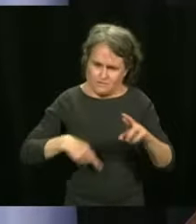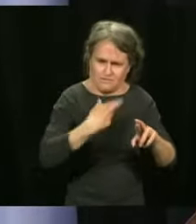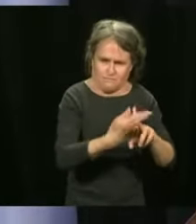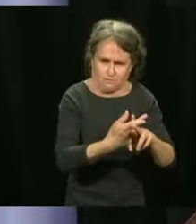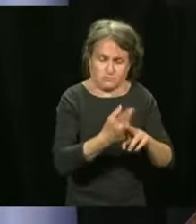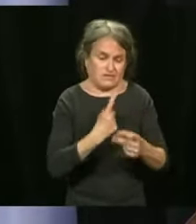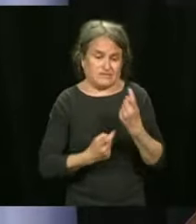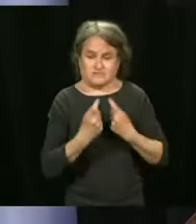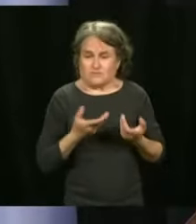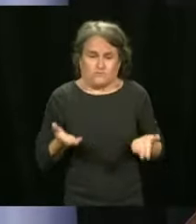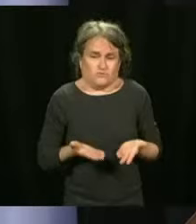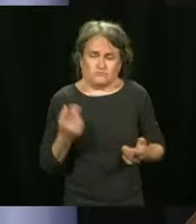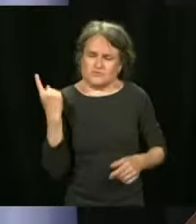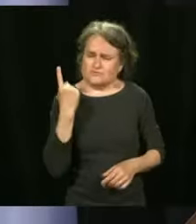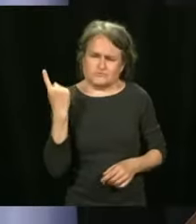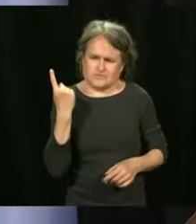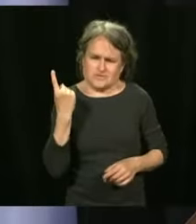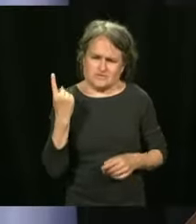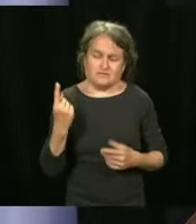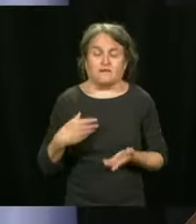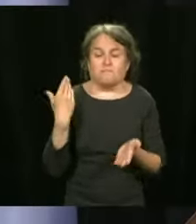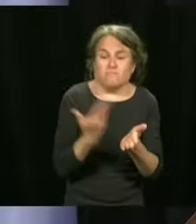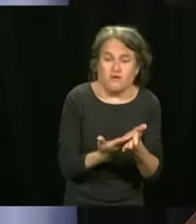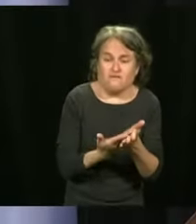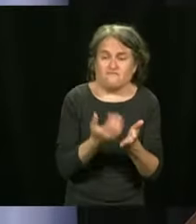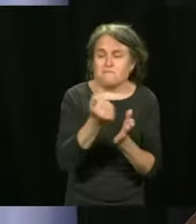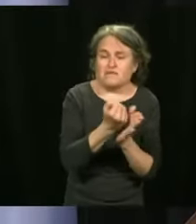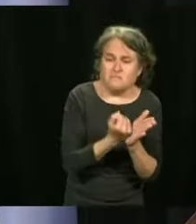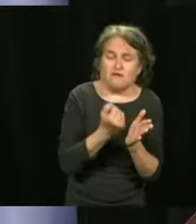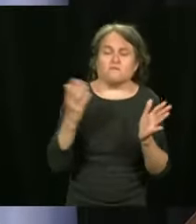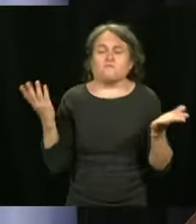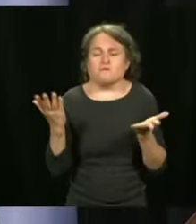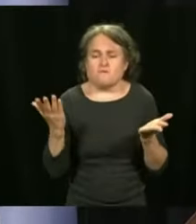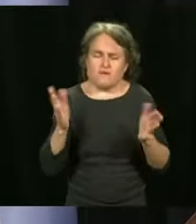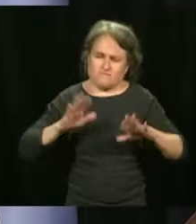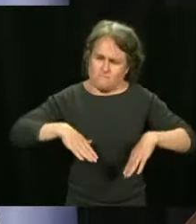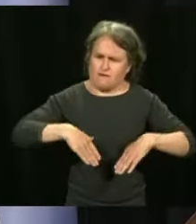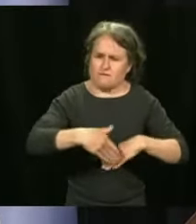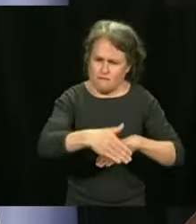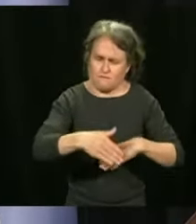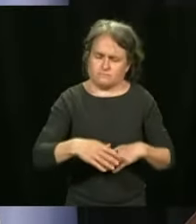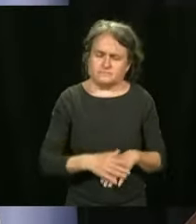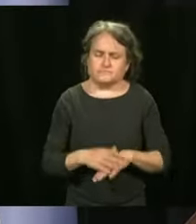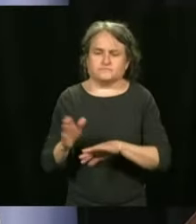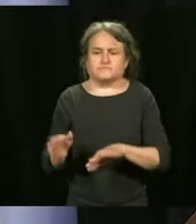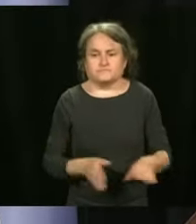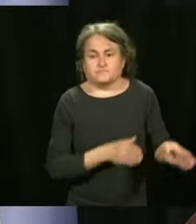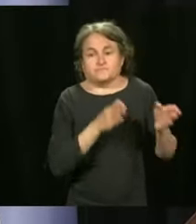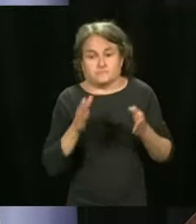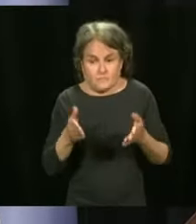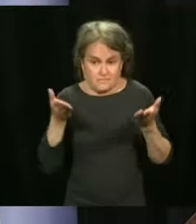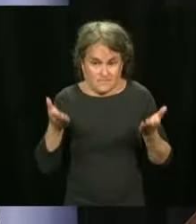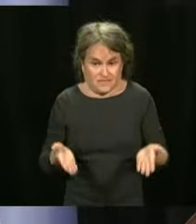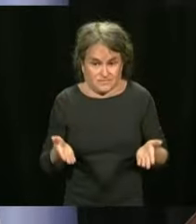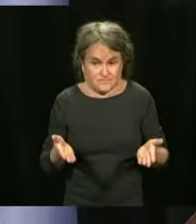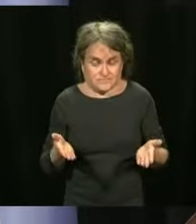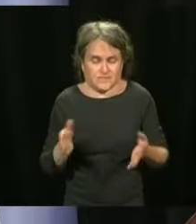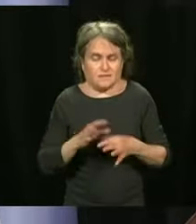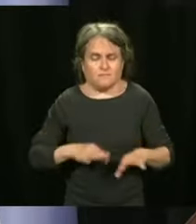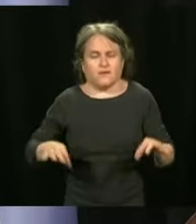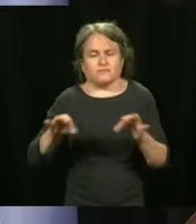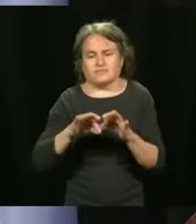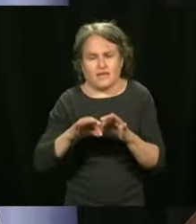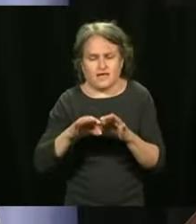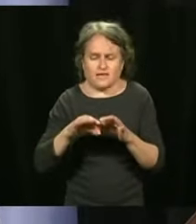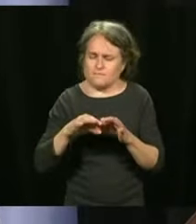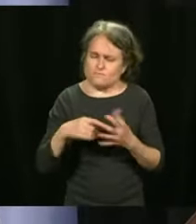to talk about the use of this proof of vaccines. In closing, I would like to remind our objective is